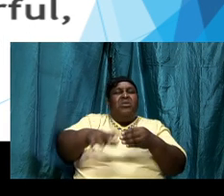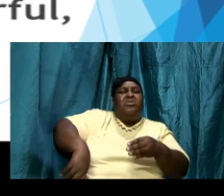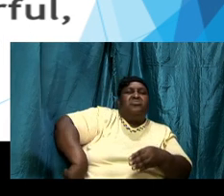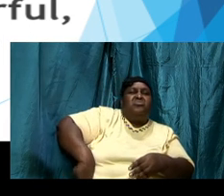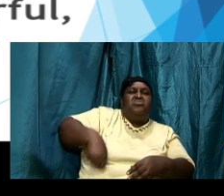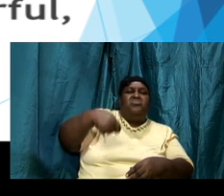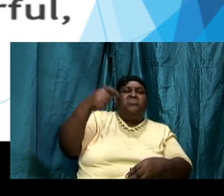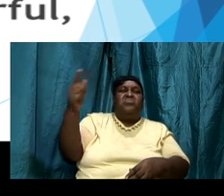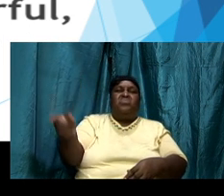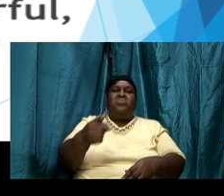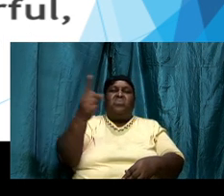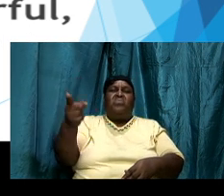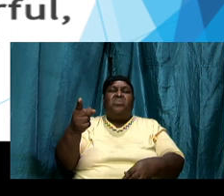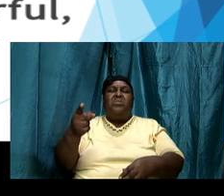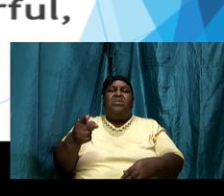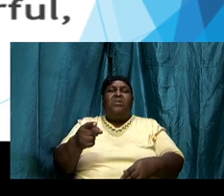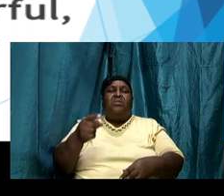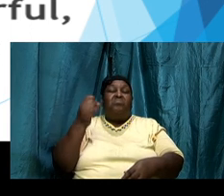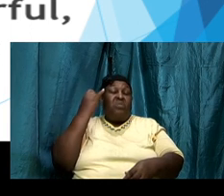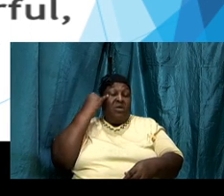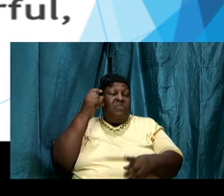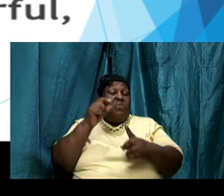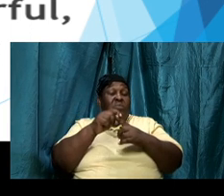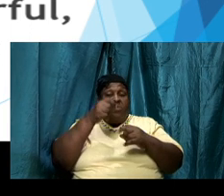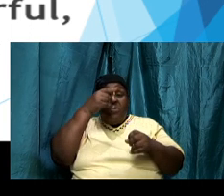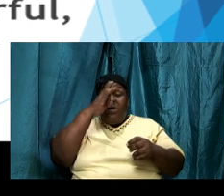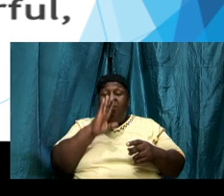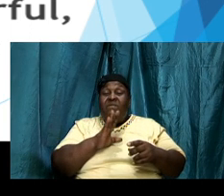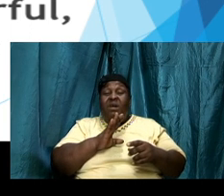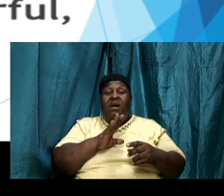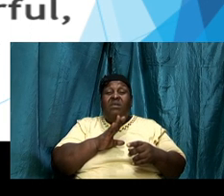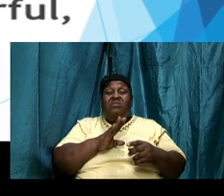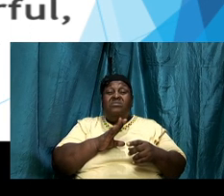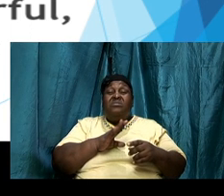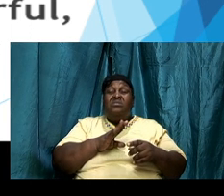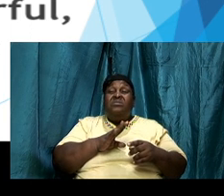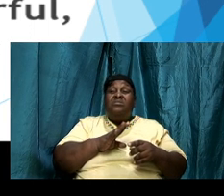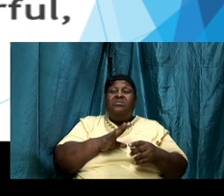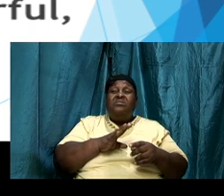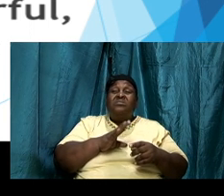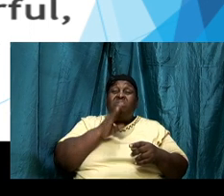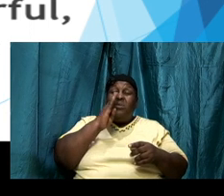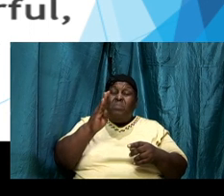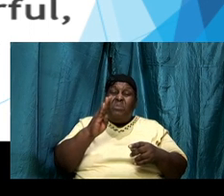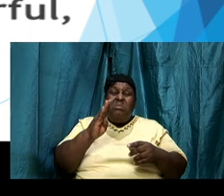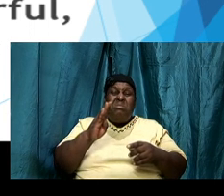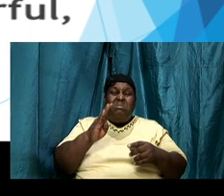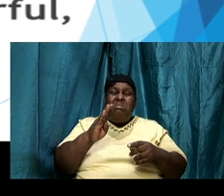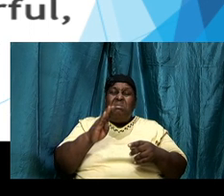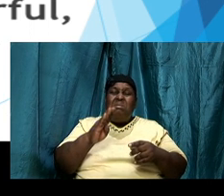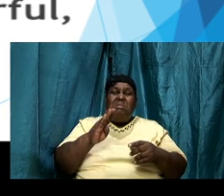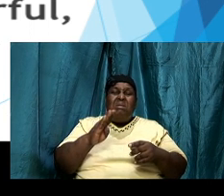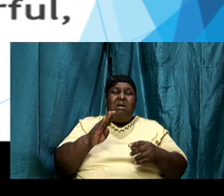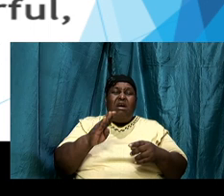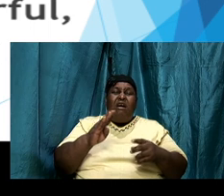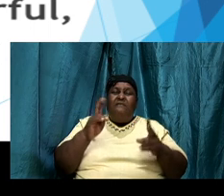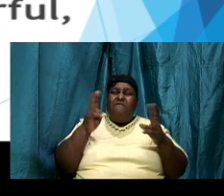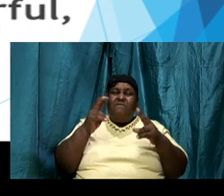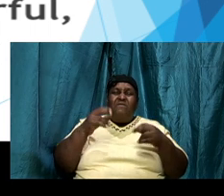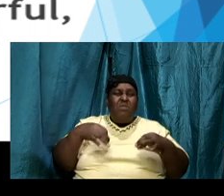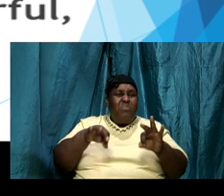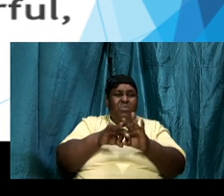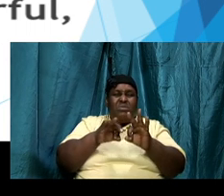if the word of God is going to impact our lives in a powerful and